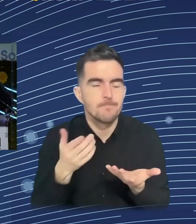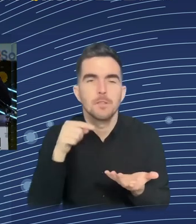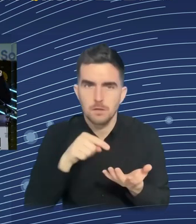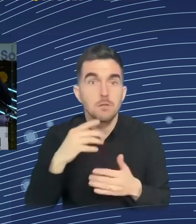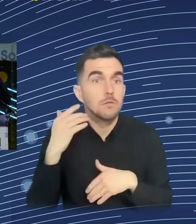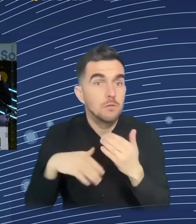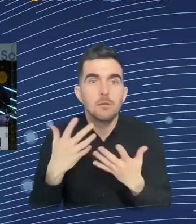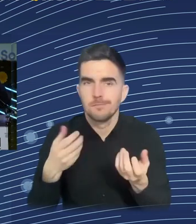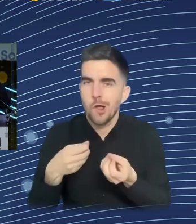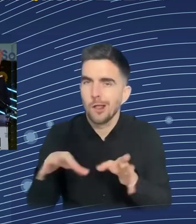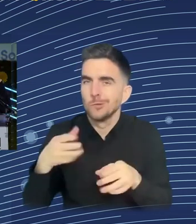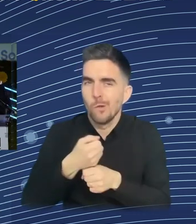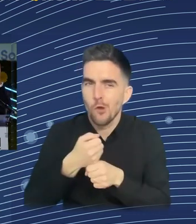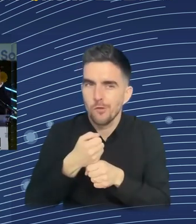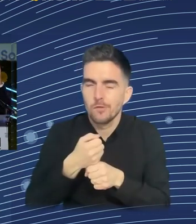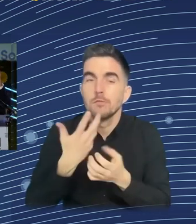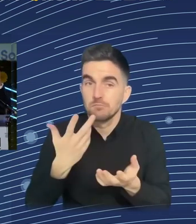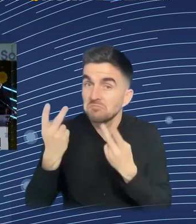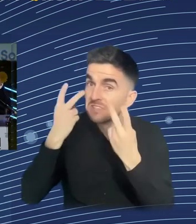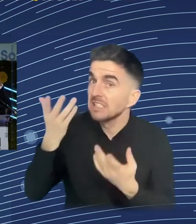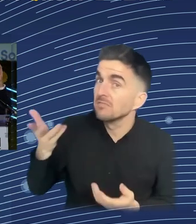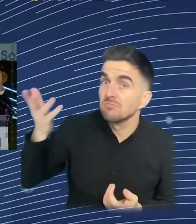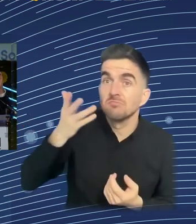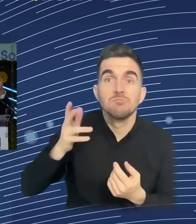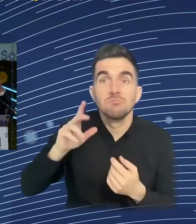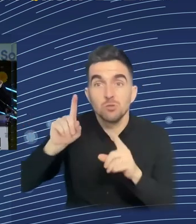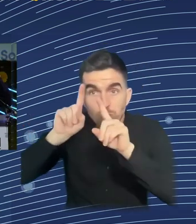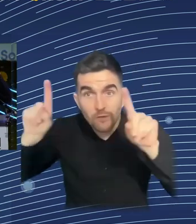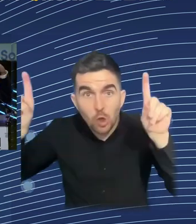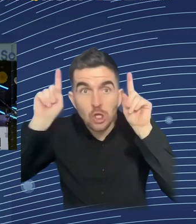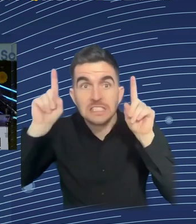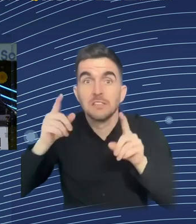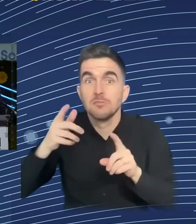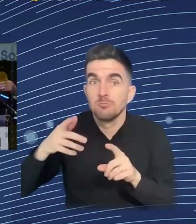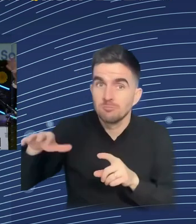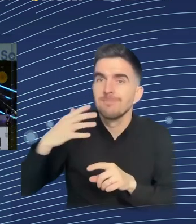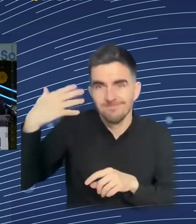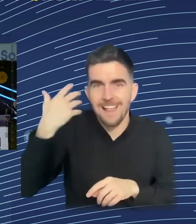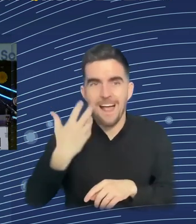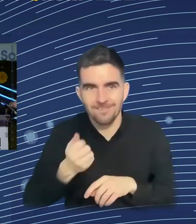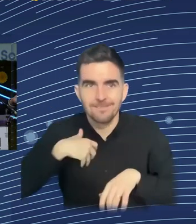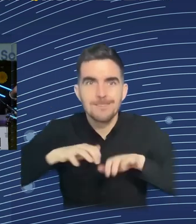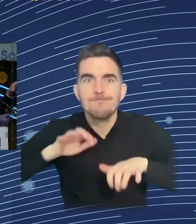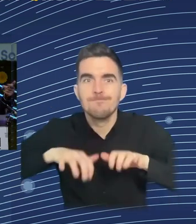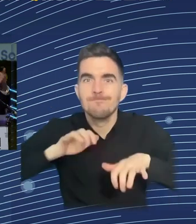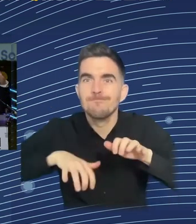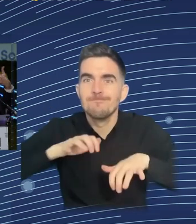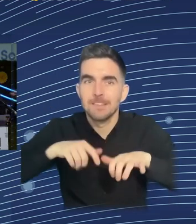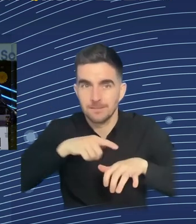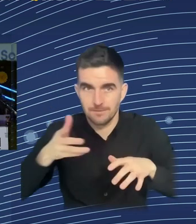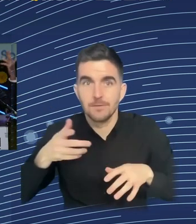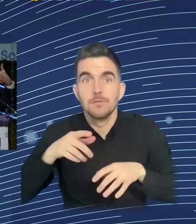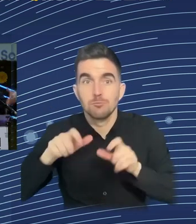doing filing. Those have gone completely as well. But the lower down the scale, the